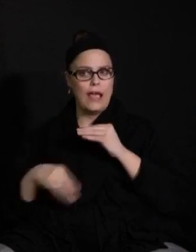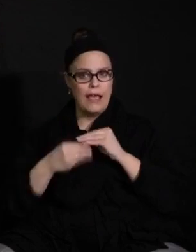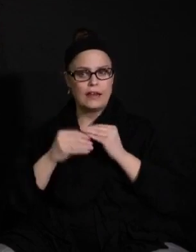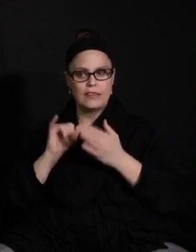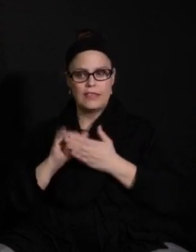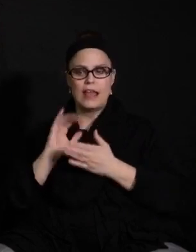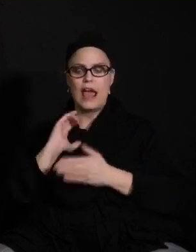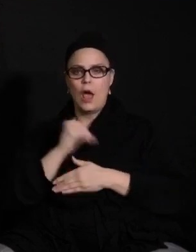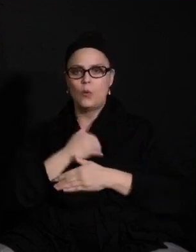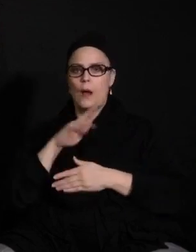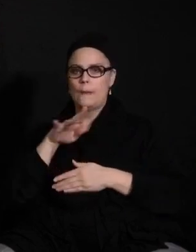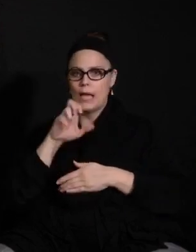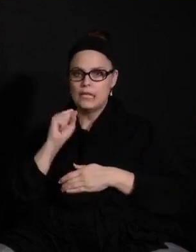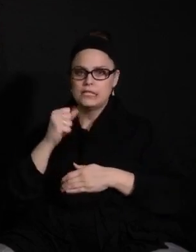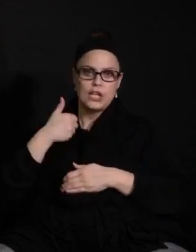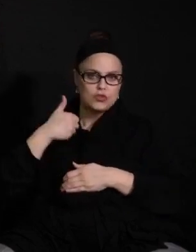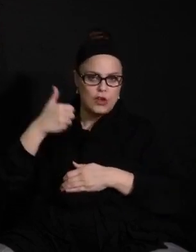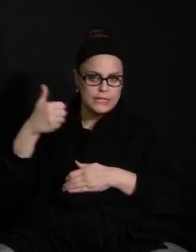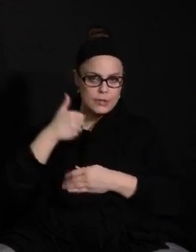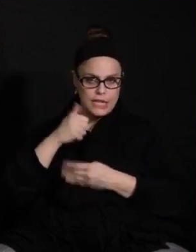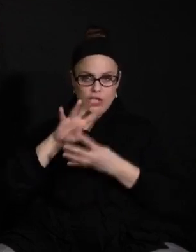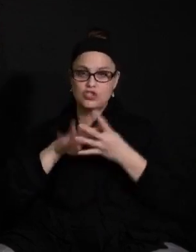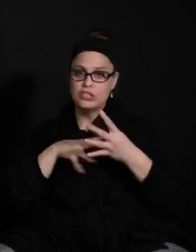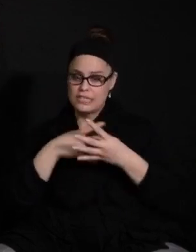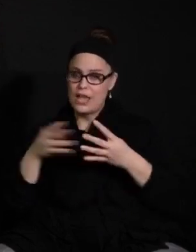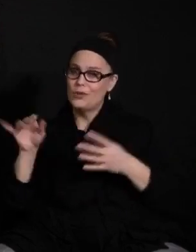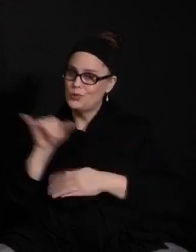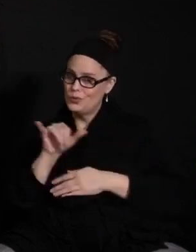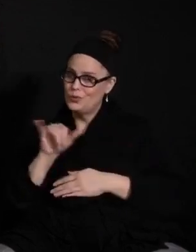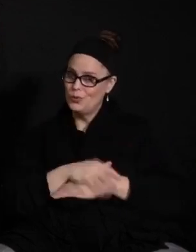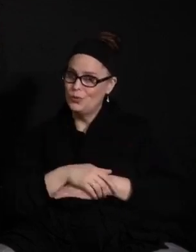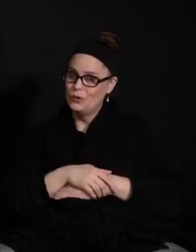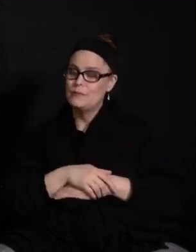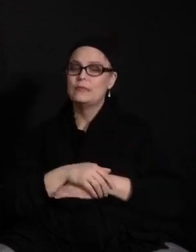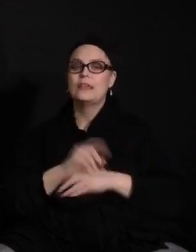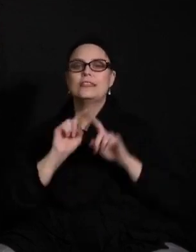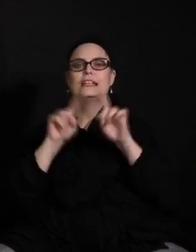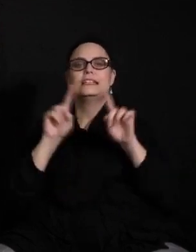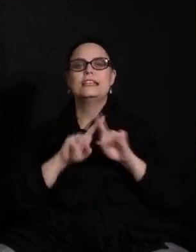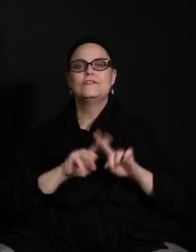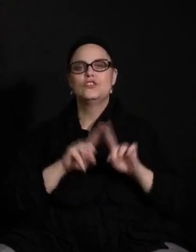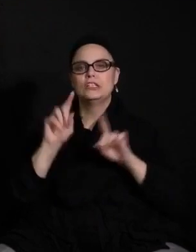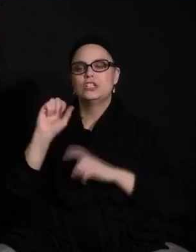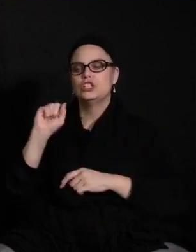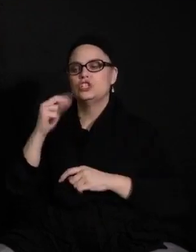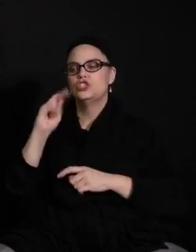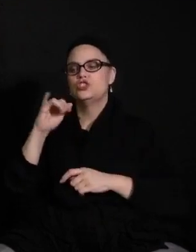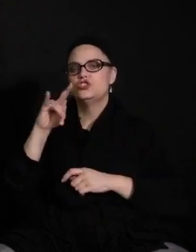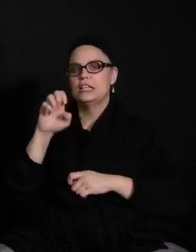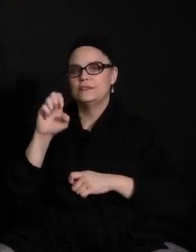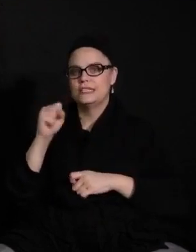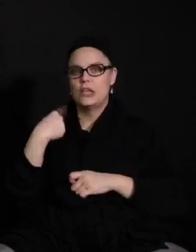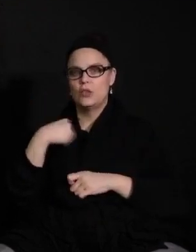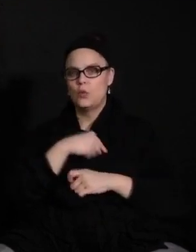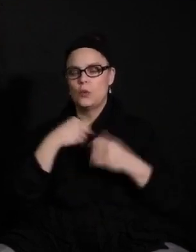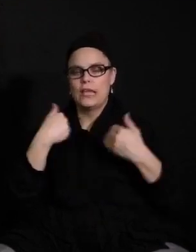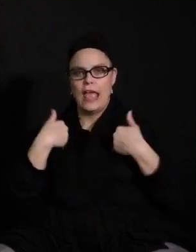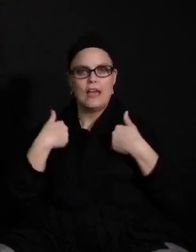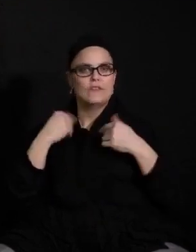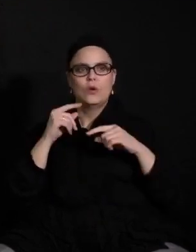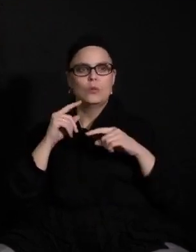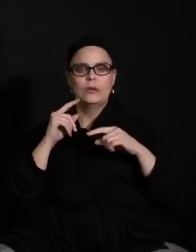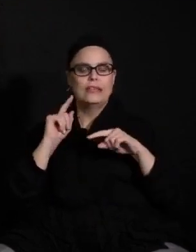but some of our bus and transportation schedules as well. The different shifts that we have, you know, we're not able to follow